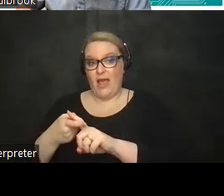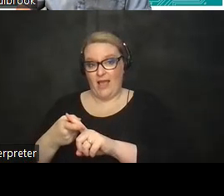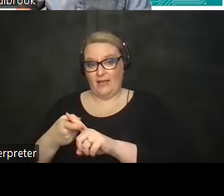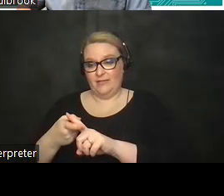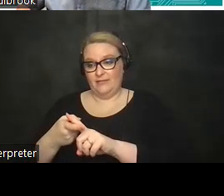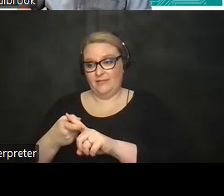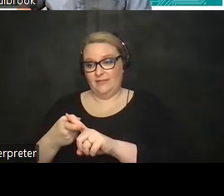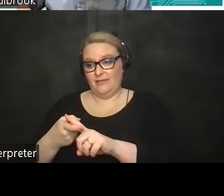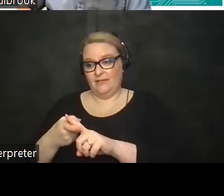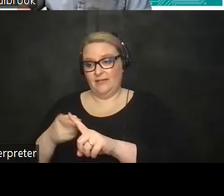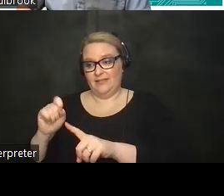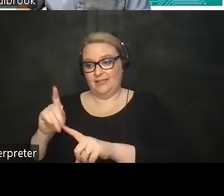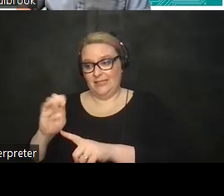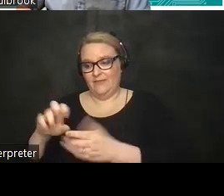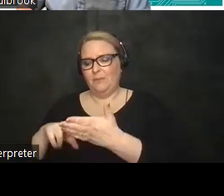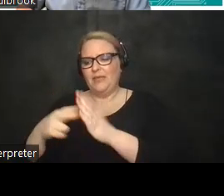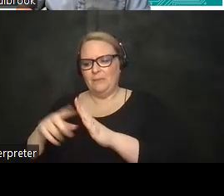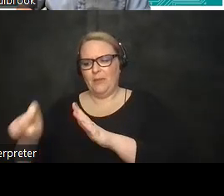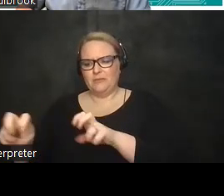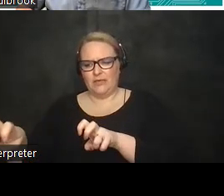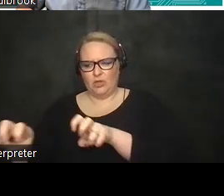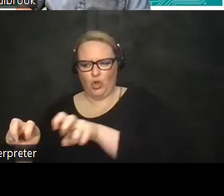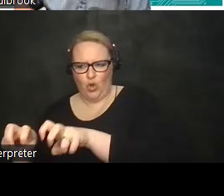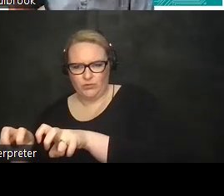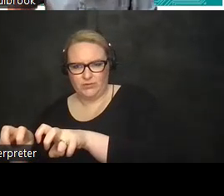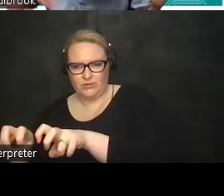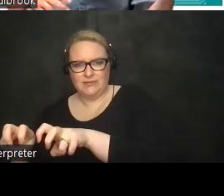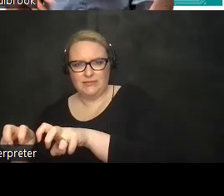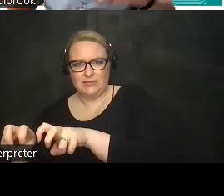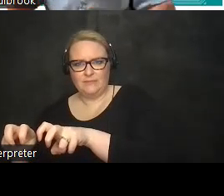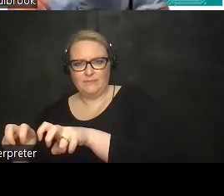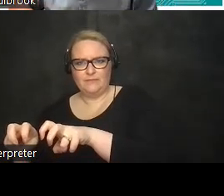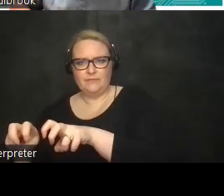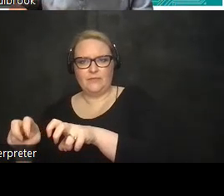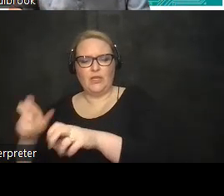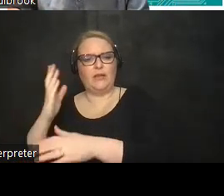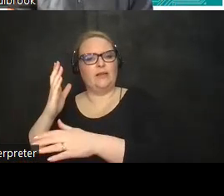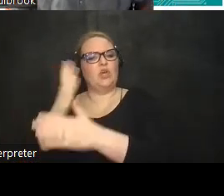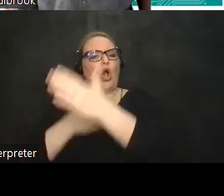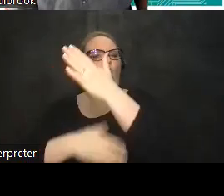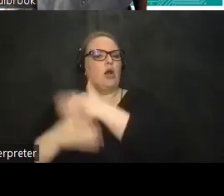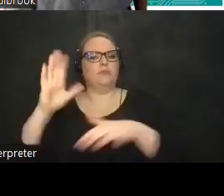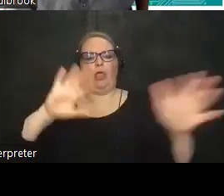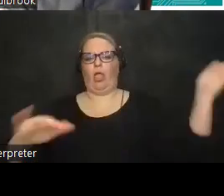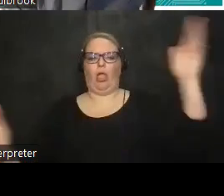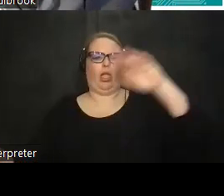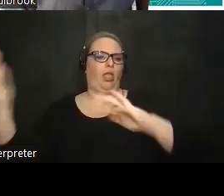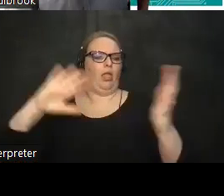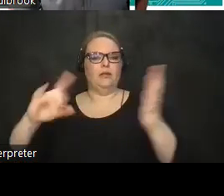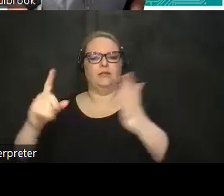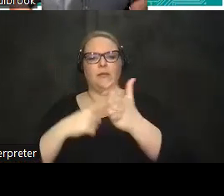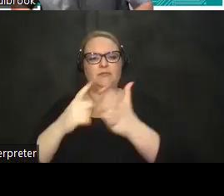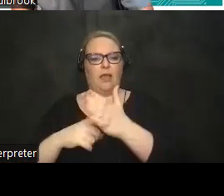being closer to him um and his arms are always flying all over the place so occasionally you get his back